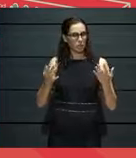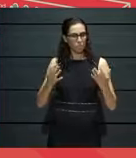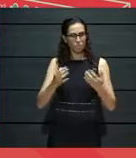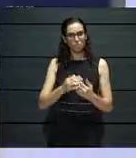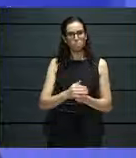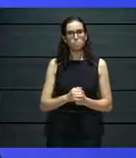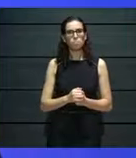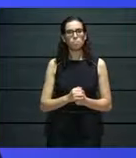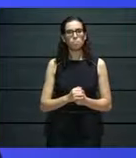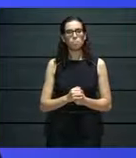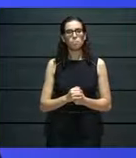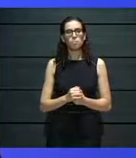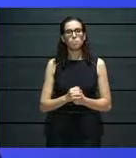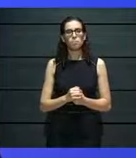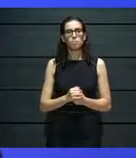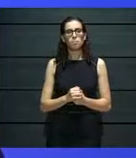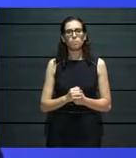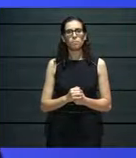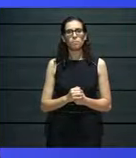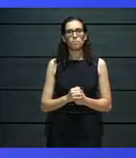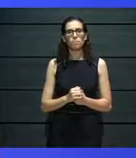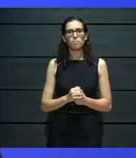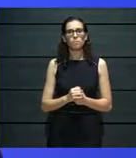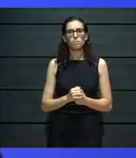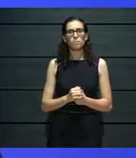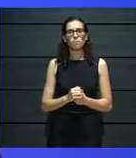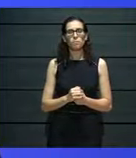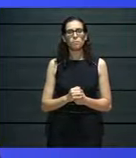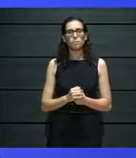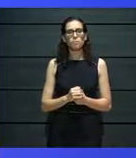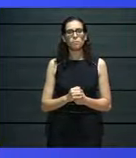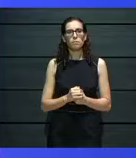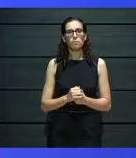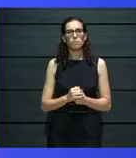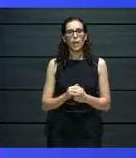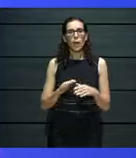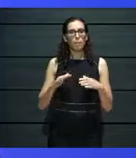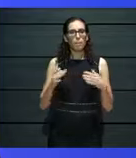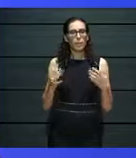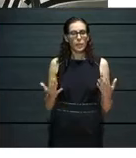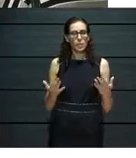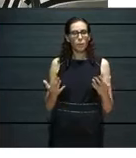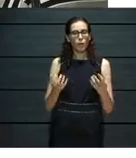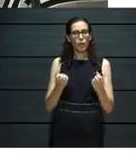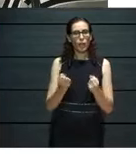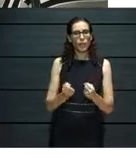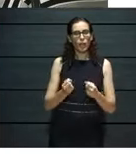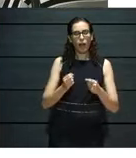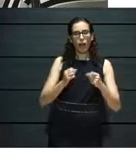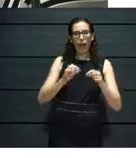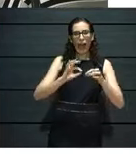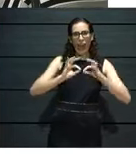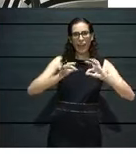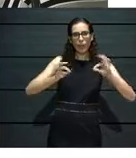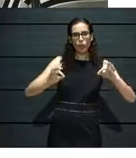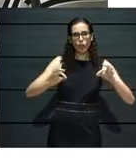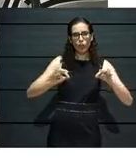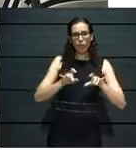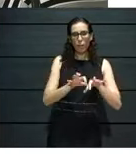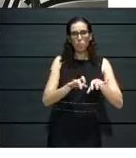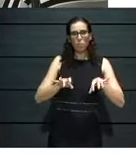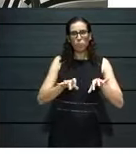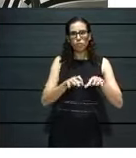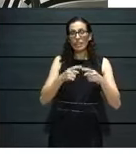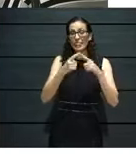For example, we've featured alternative instruments such as electroacoustic devices